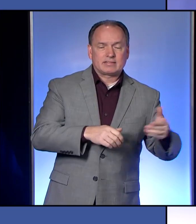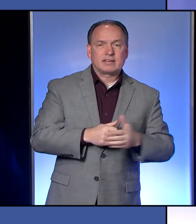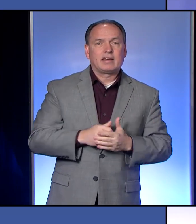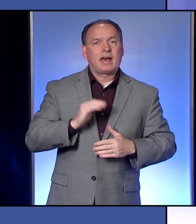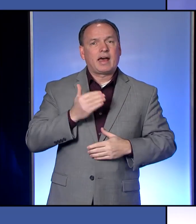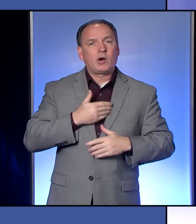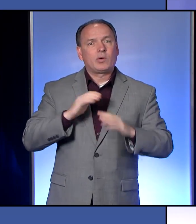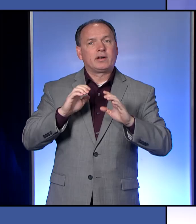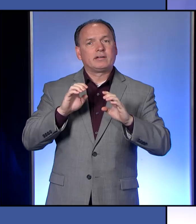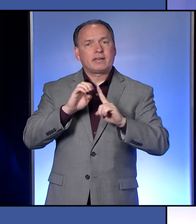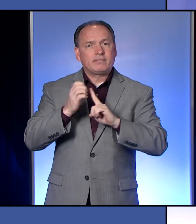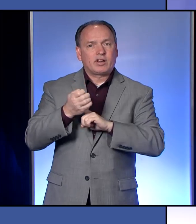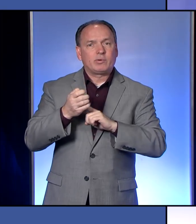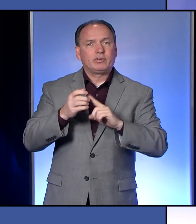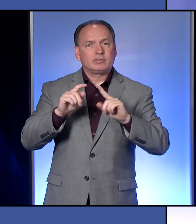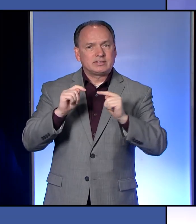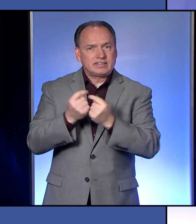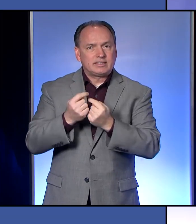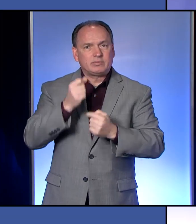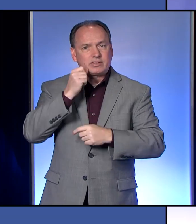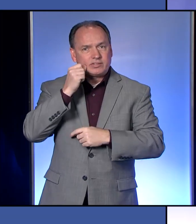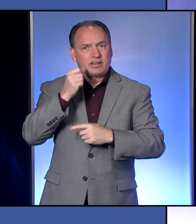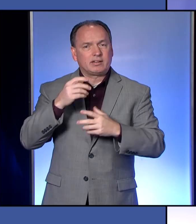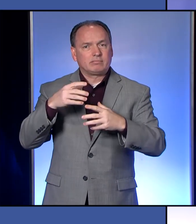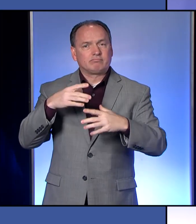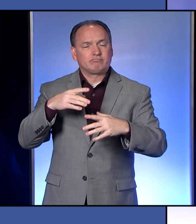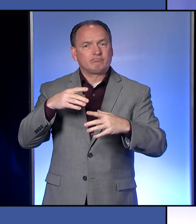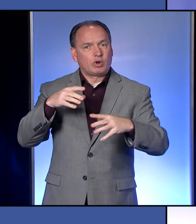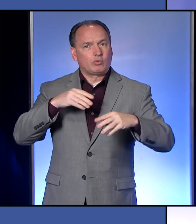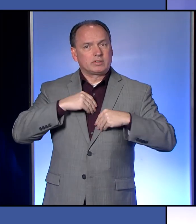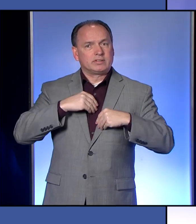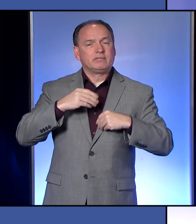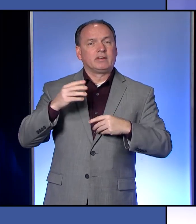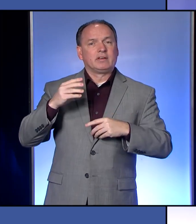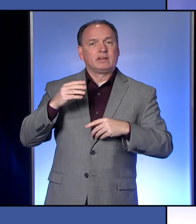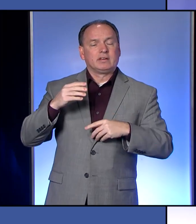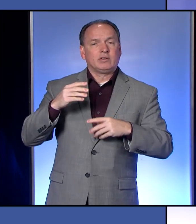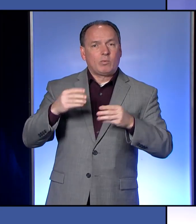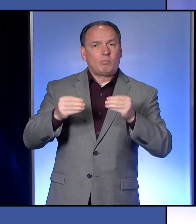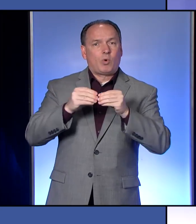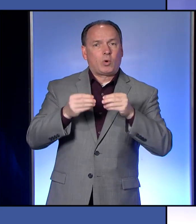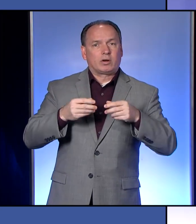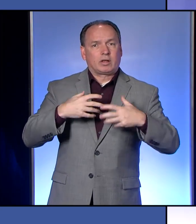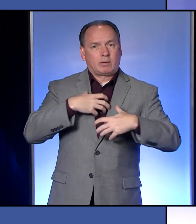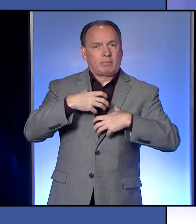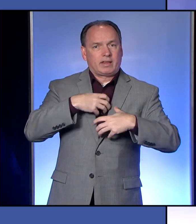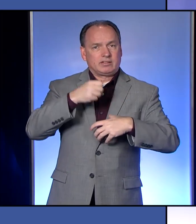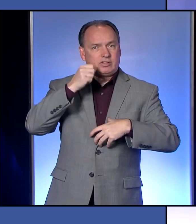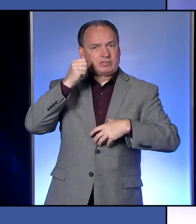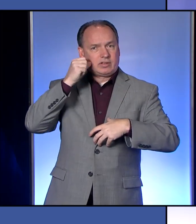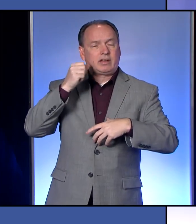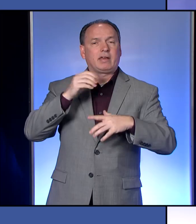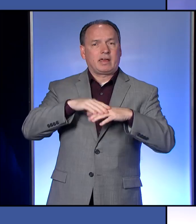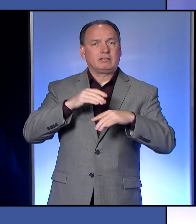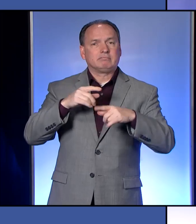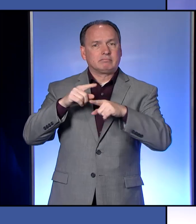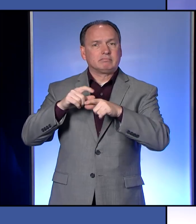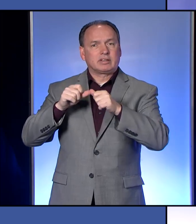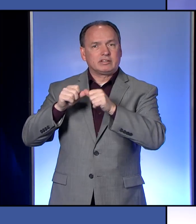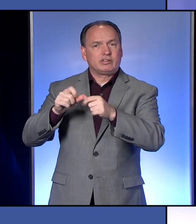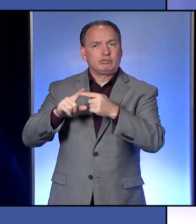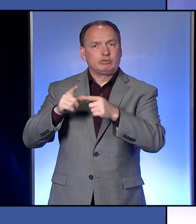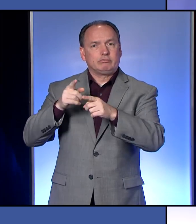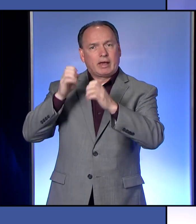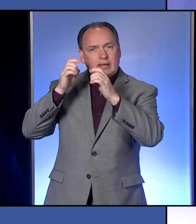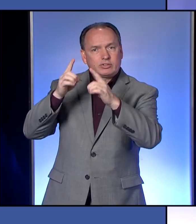46 complaints yesterday and they're following up on their calls and continue to make field visits to really educate and